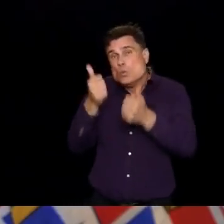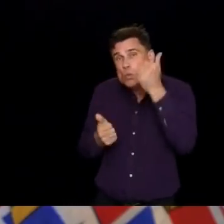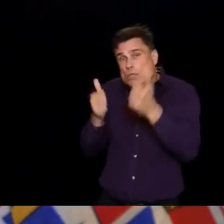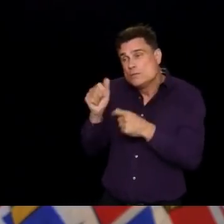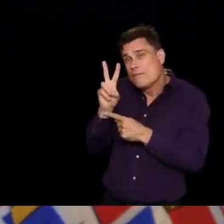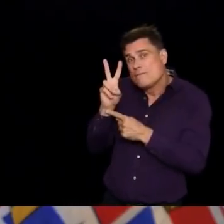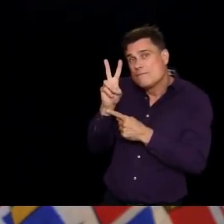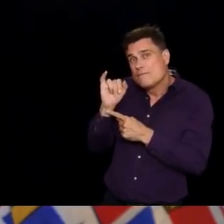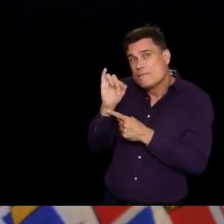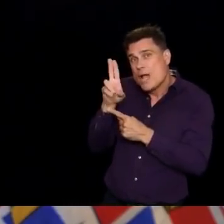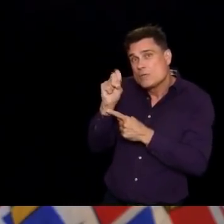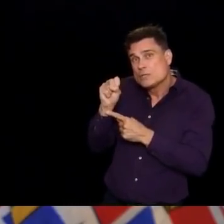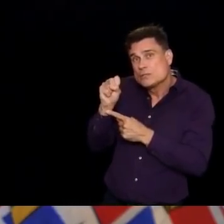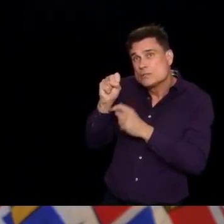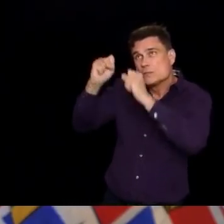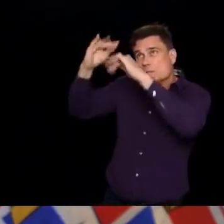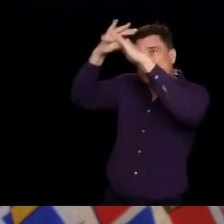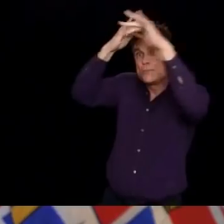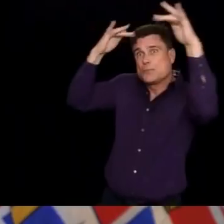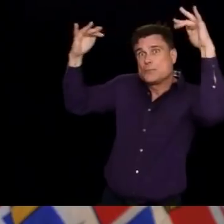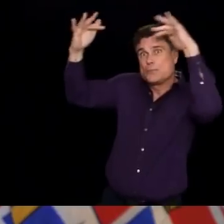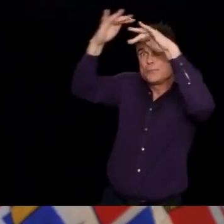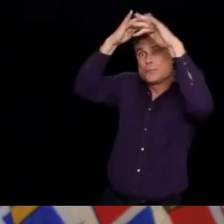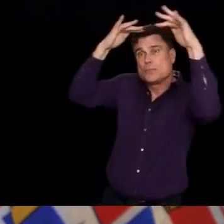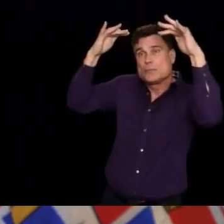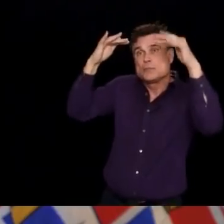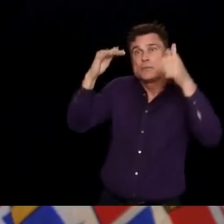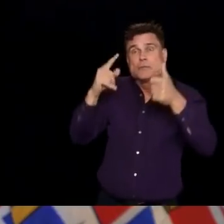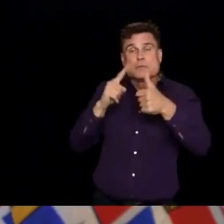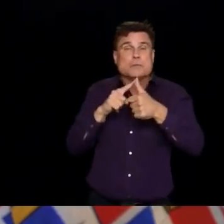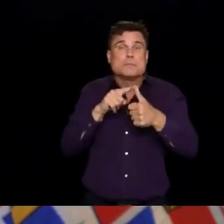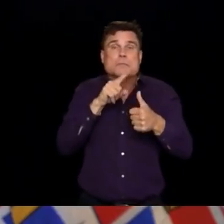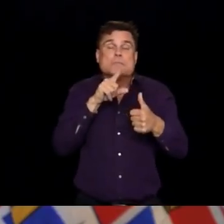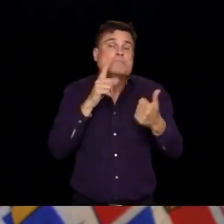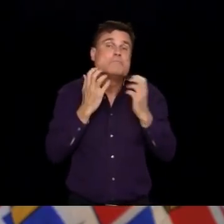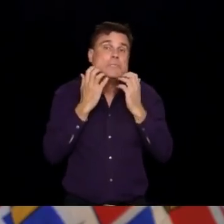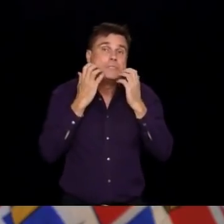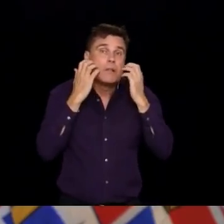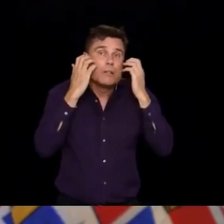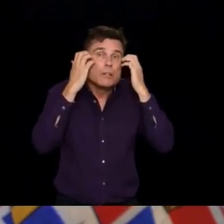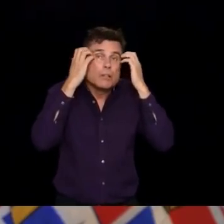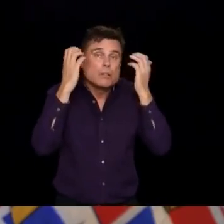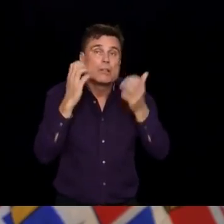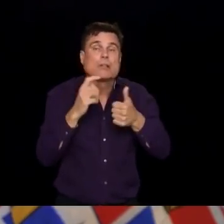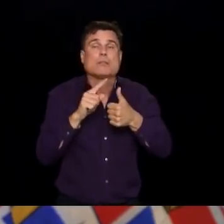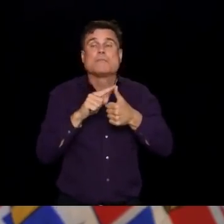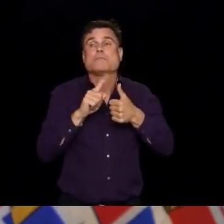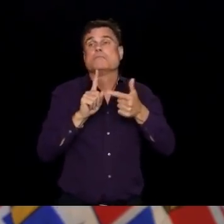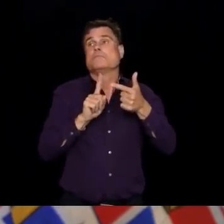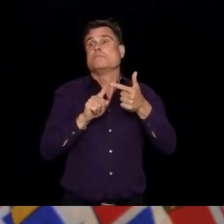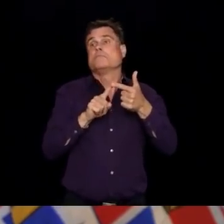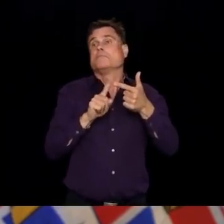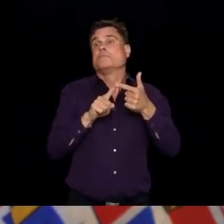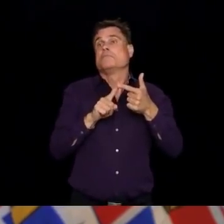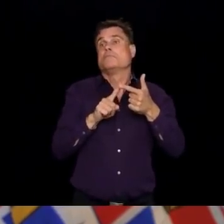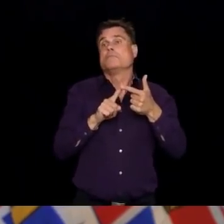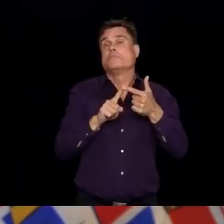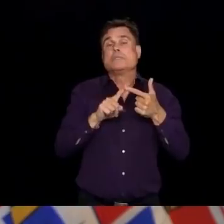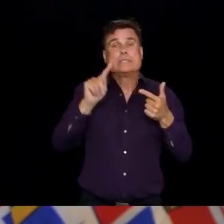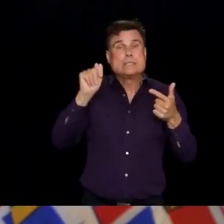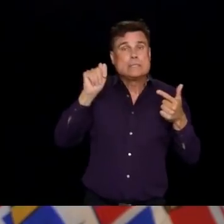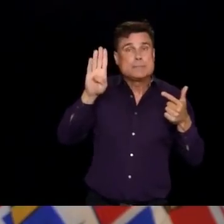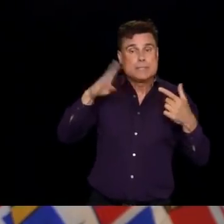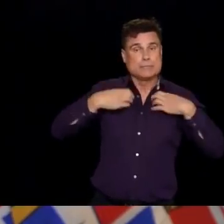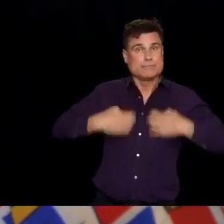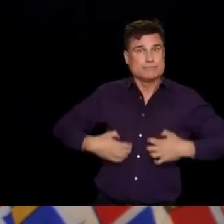When we're talking about viruses like COVID and viruses Primarily, they're in the larger droplets that